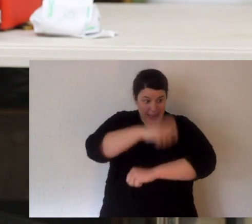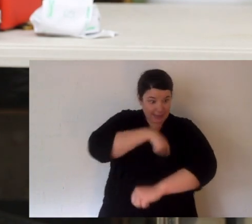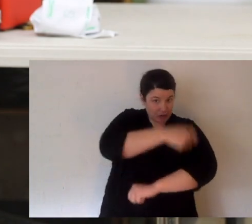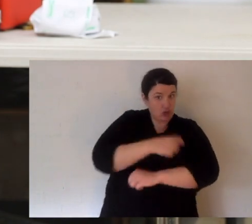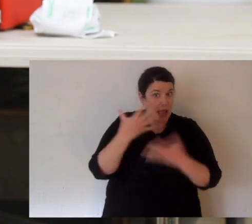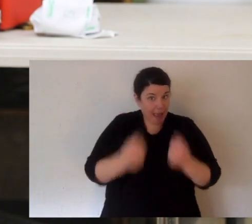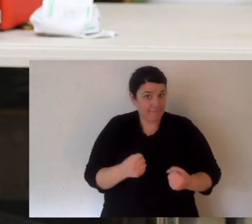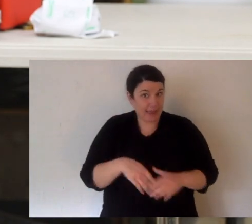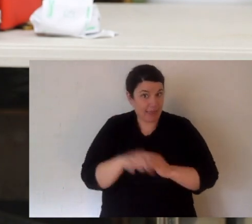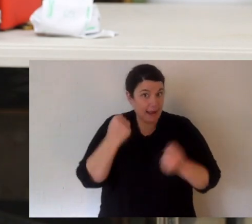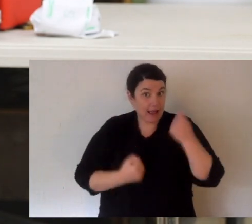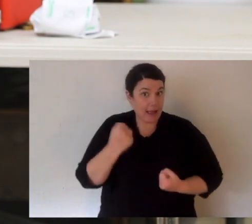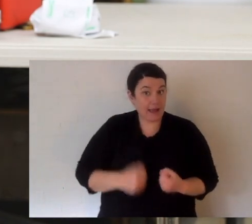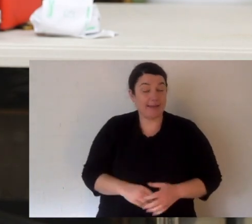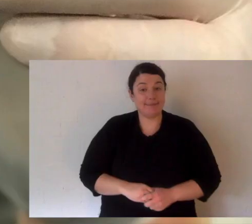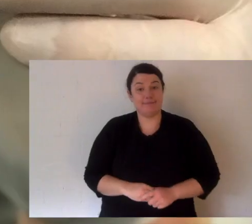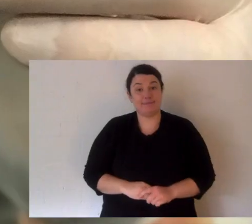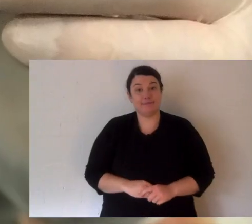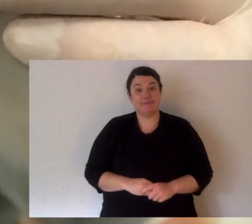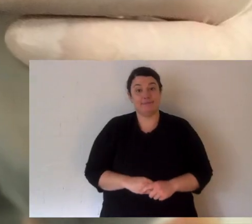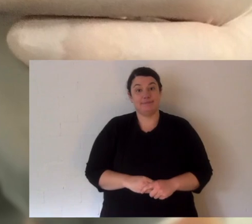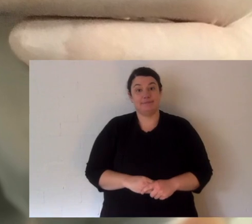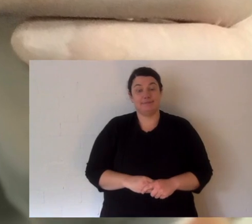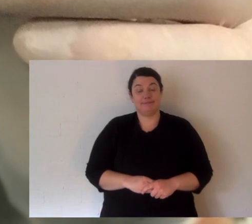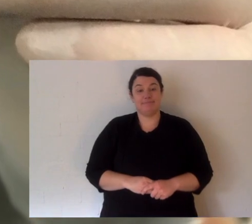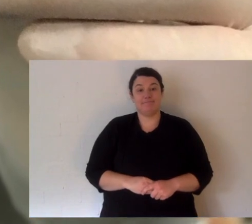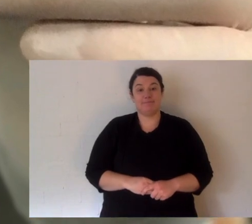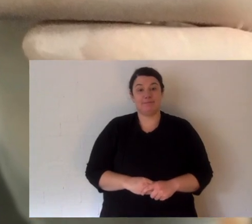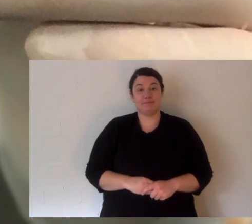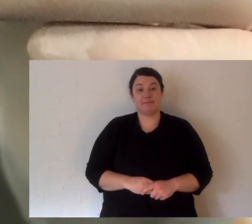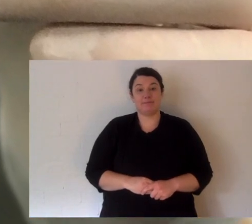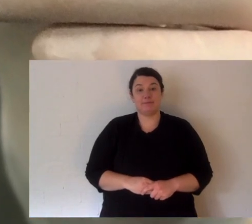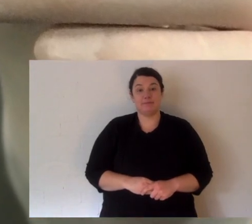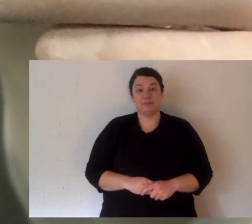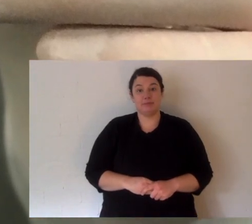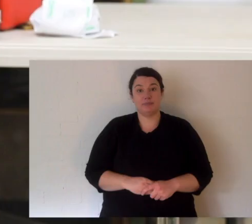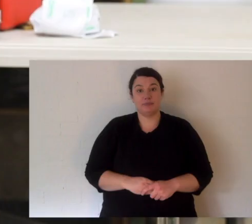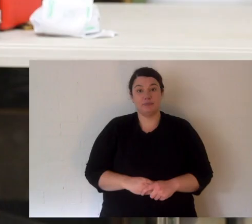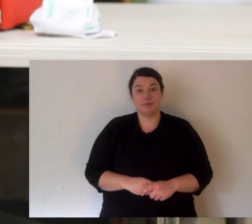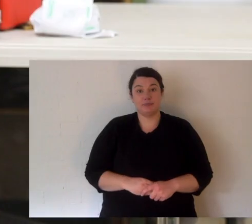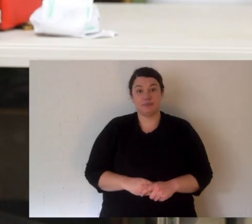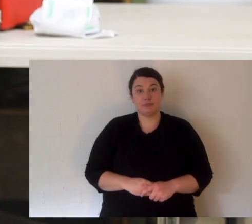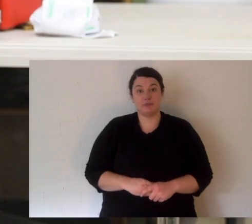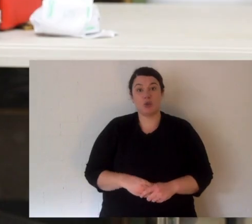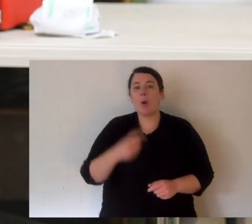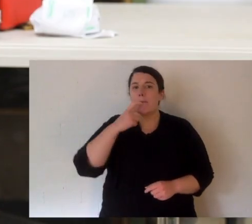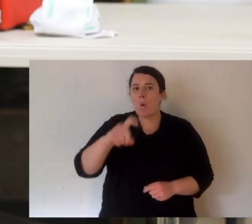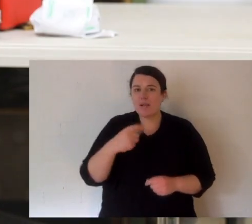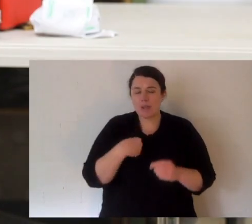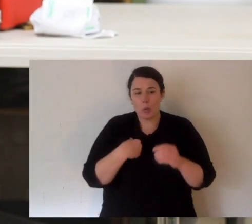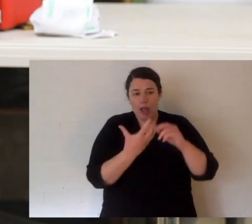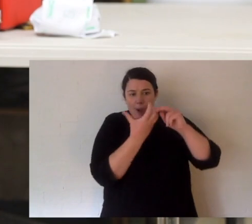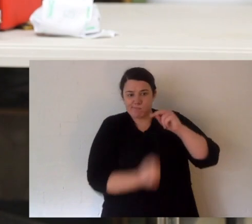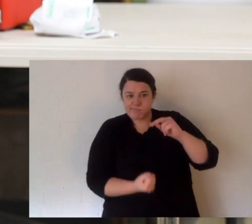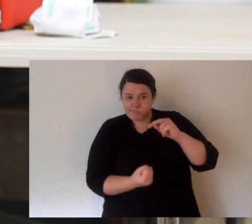medicine that we get if we get bitten. It comes back and it looks like that. That's the medicine that you get put inside